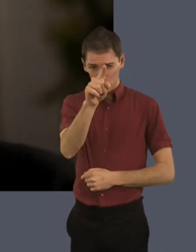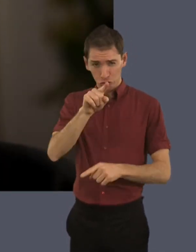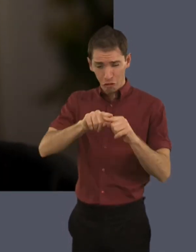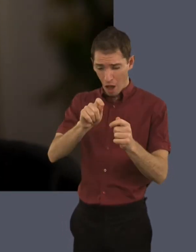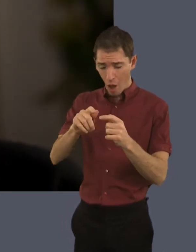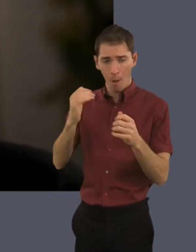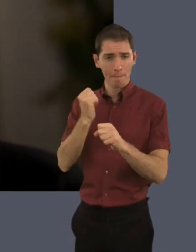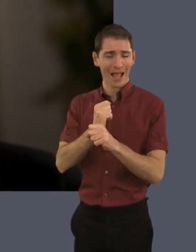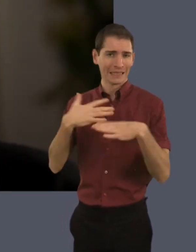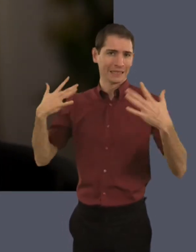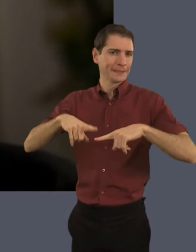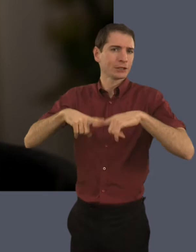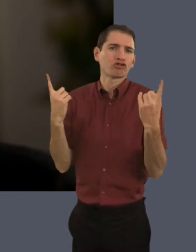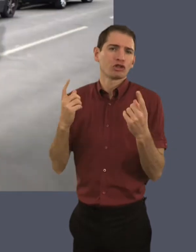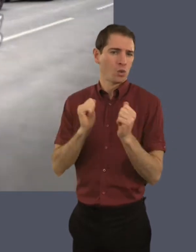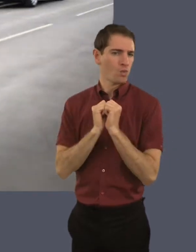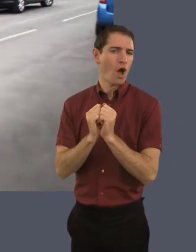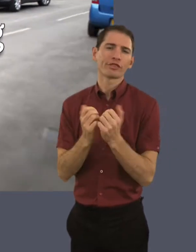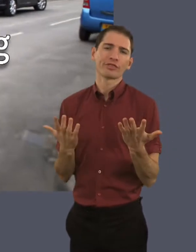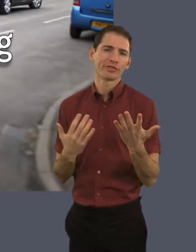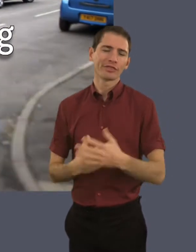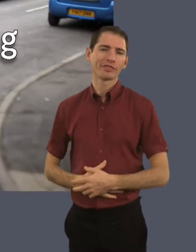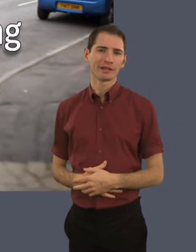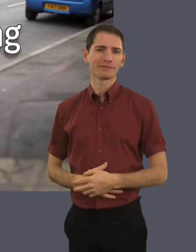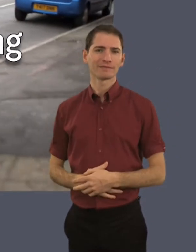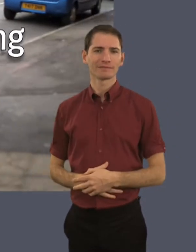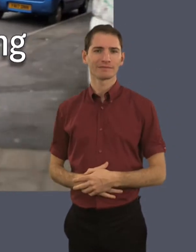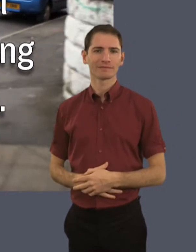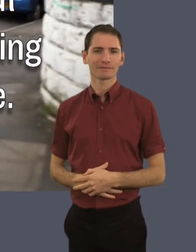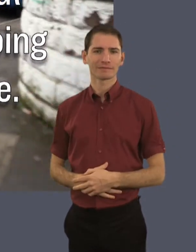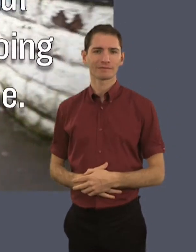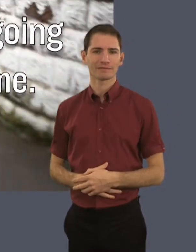of the little things that you can do that can make a difference.